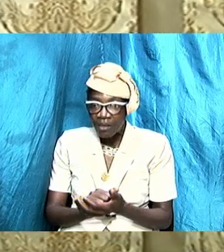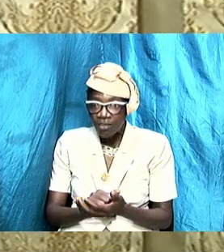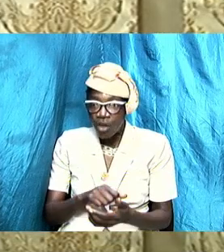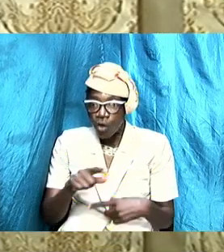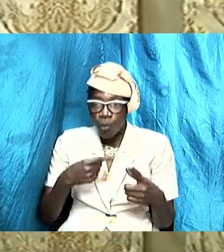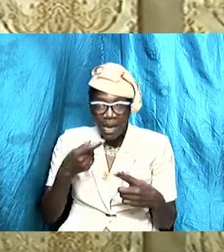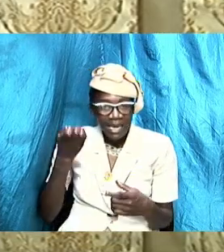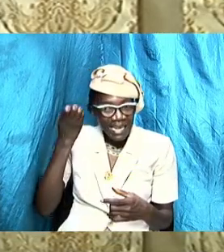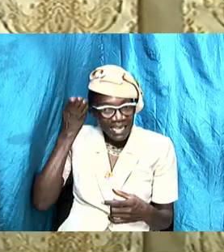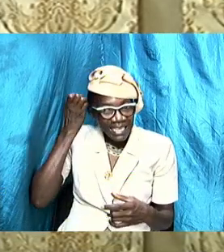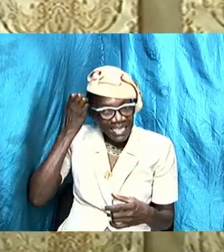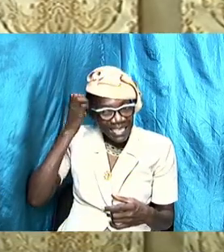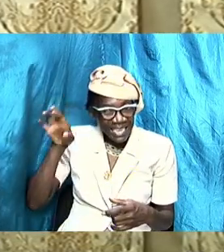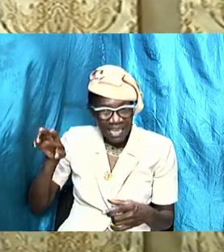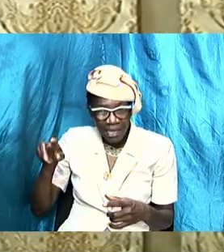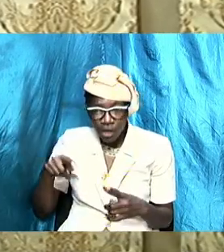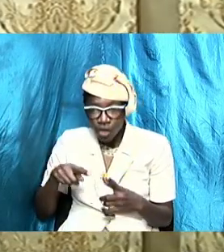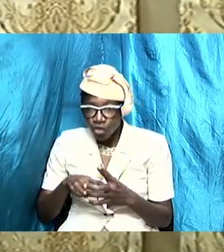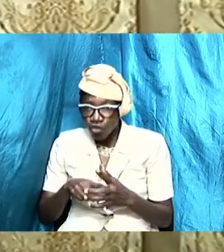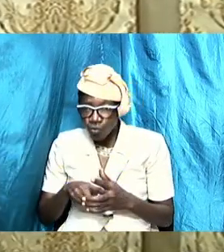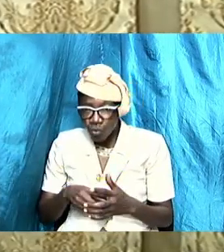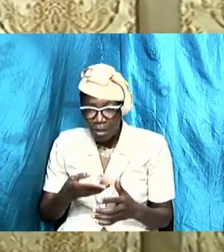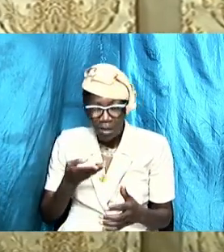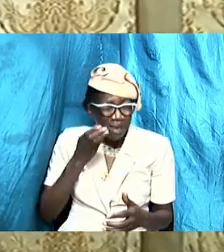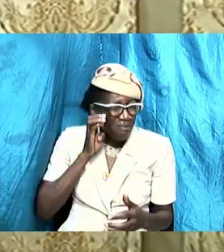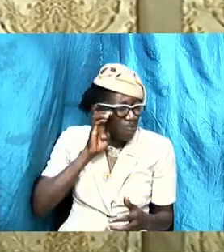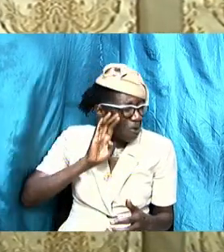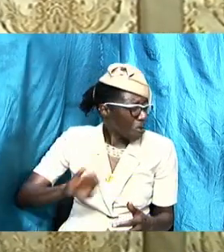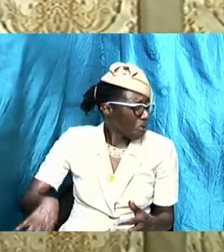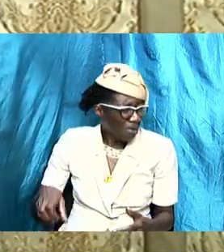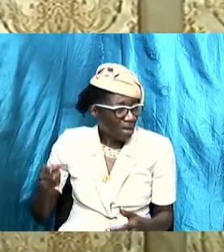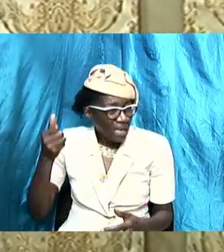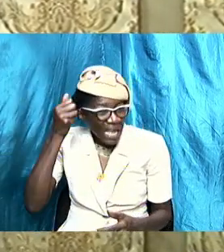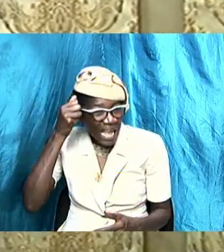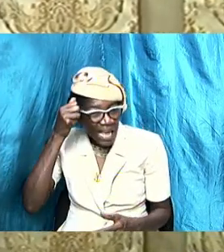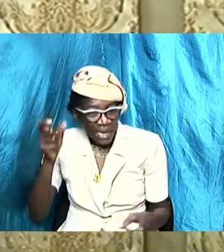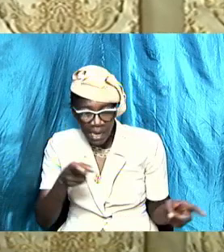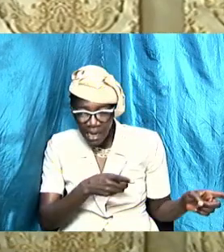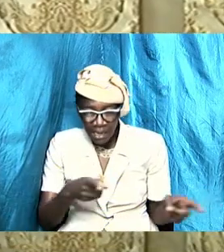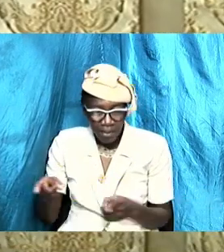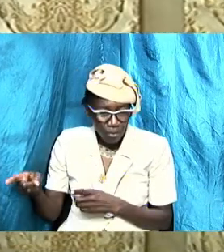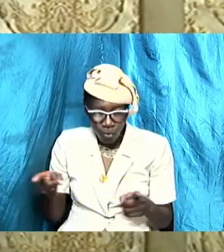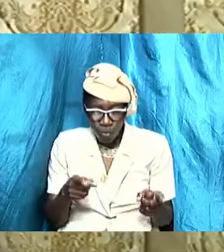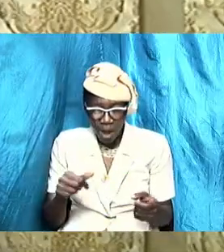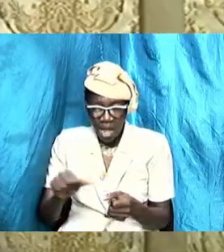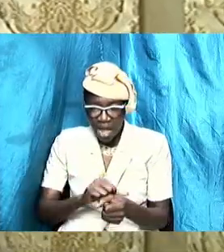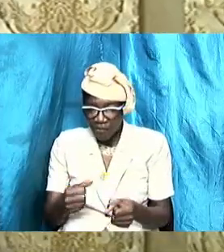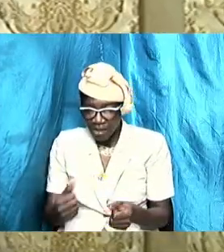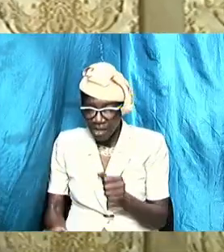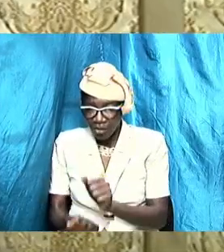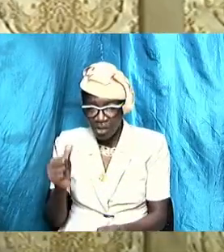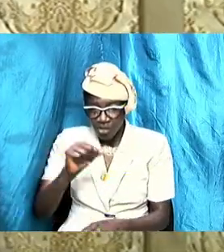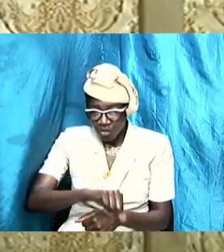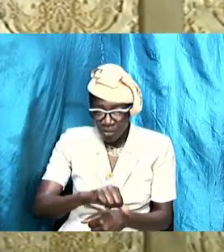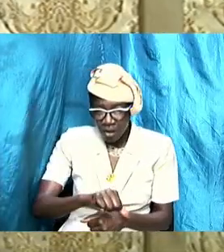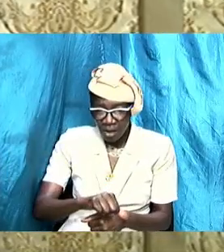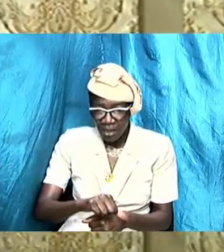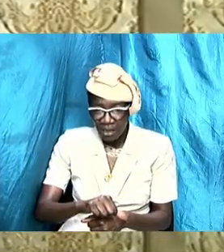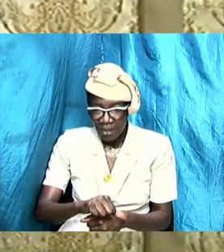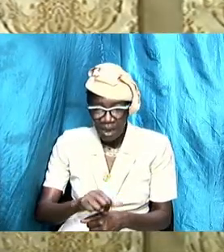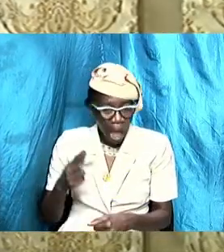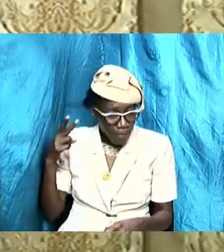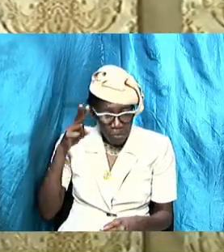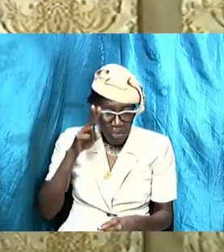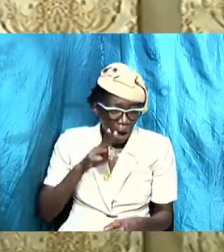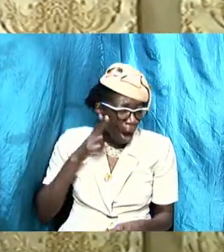head he hates it and he's going to do everything to destroy it and you know that and still play into